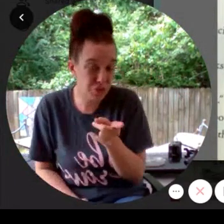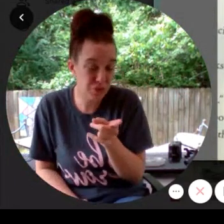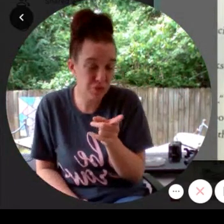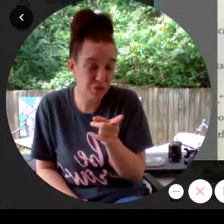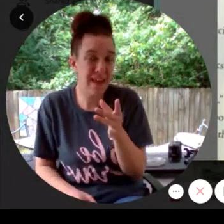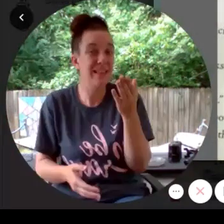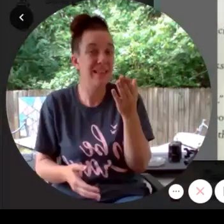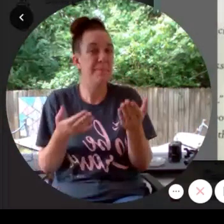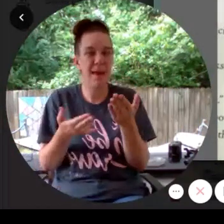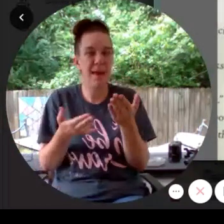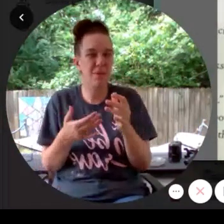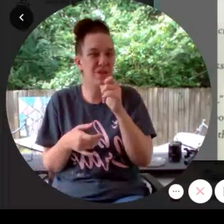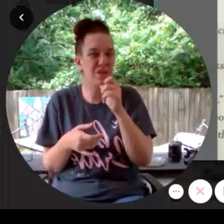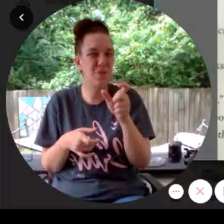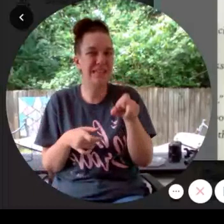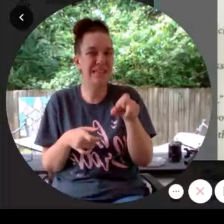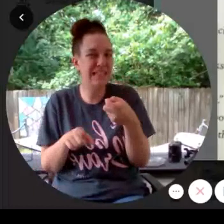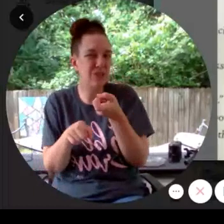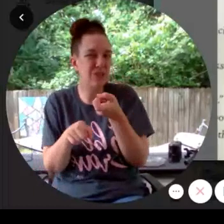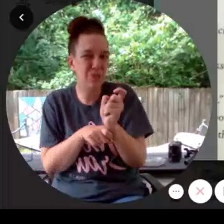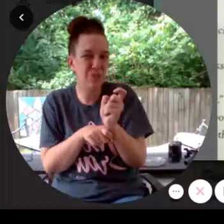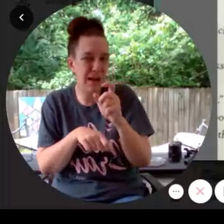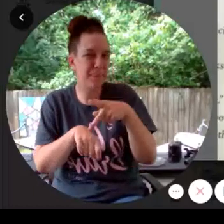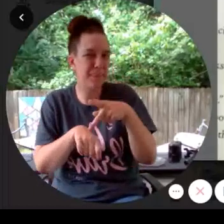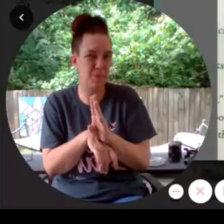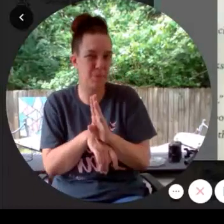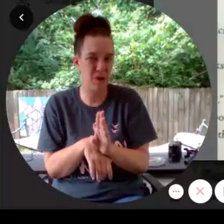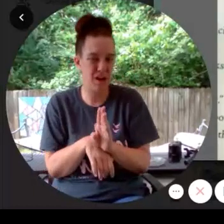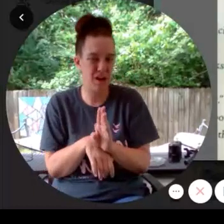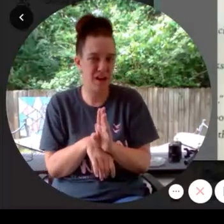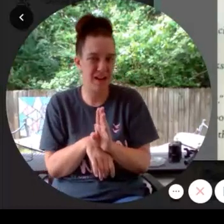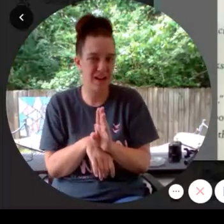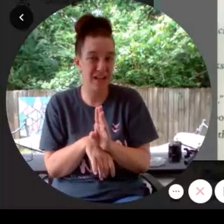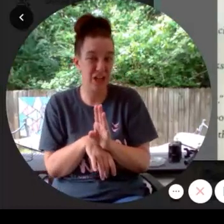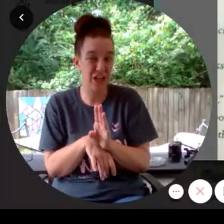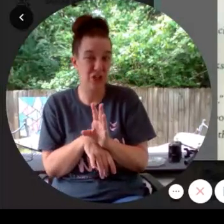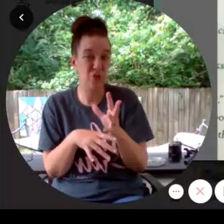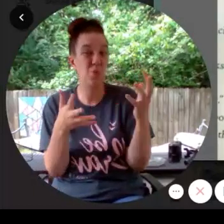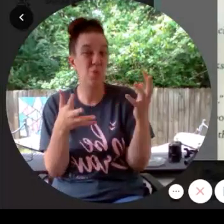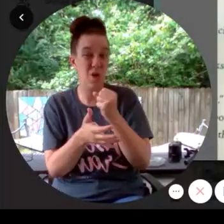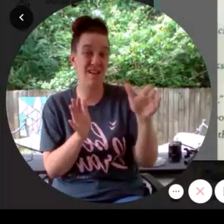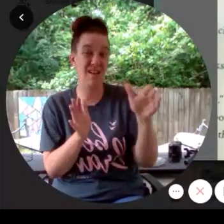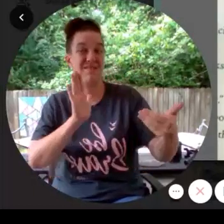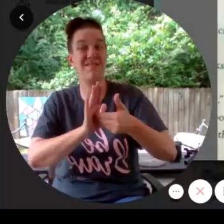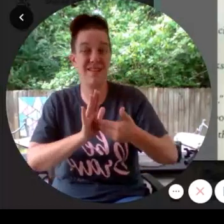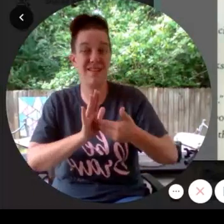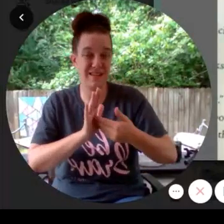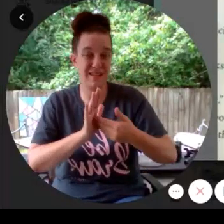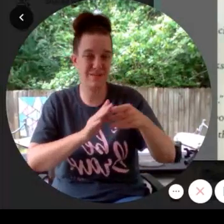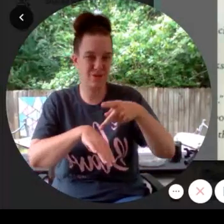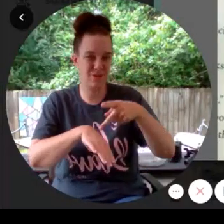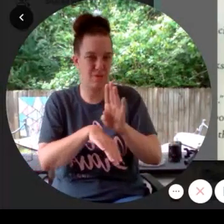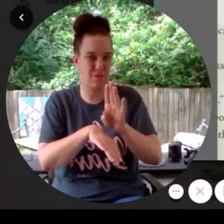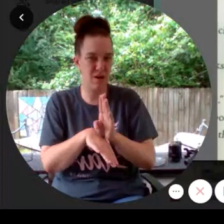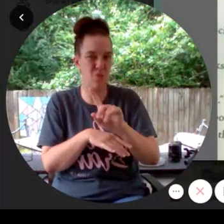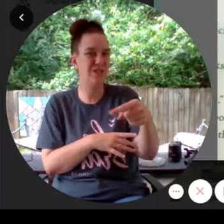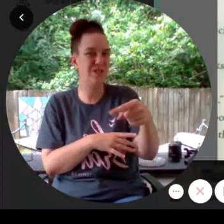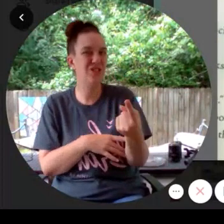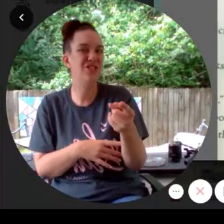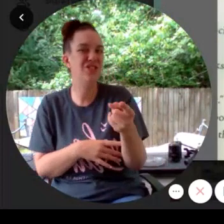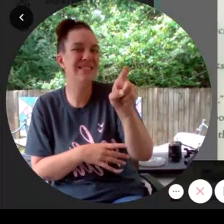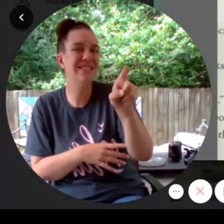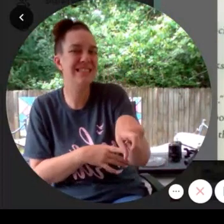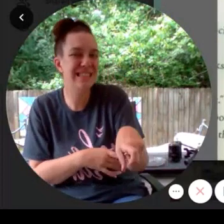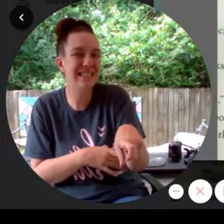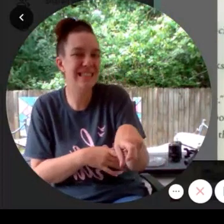we don't need to prank Principal Barkin to beat Principal Barkin. We just need to